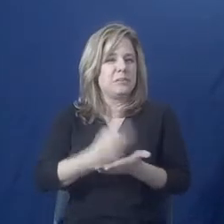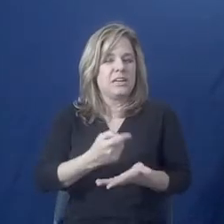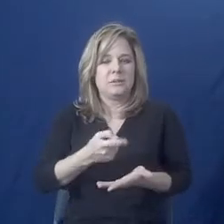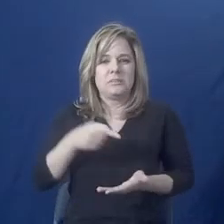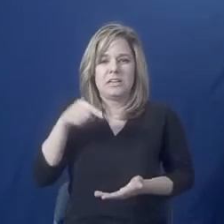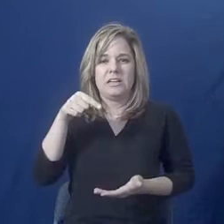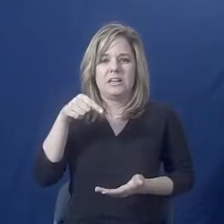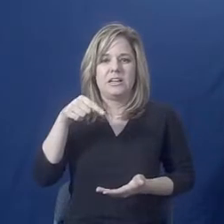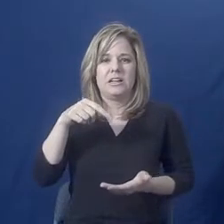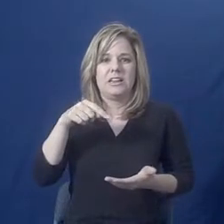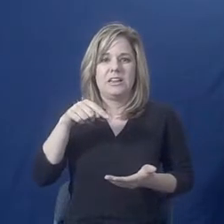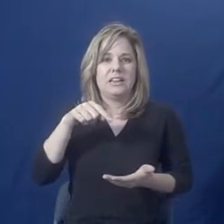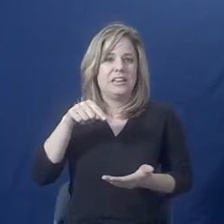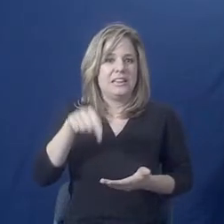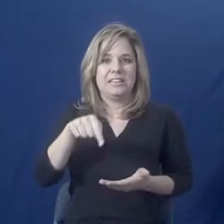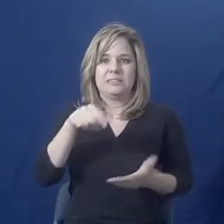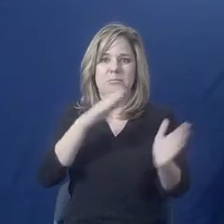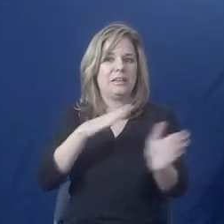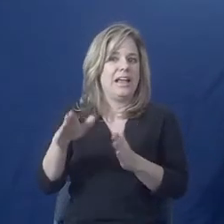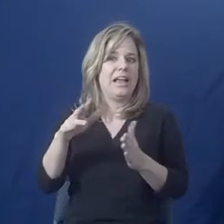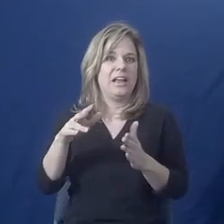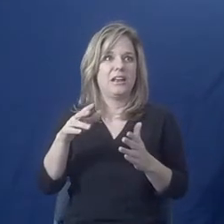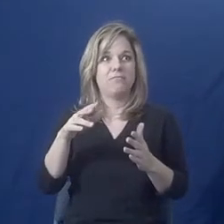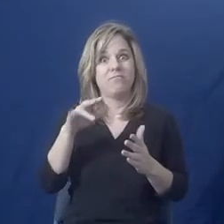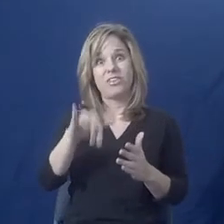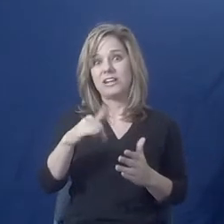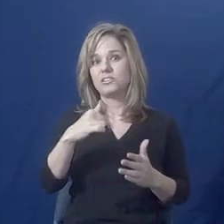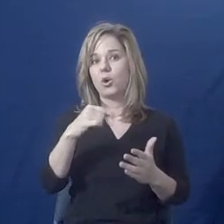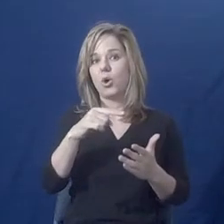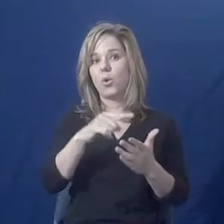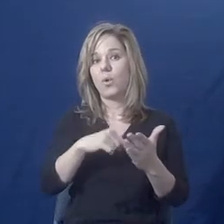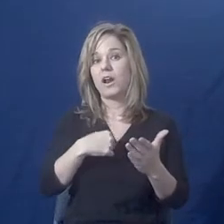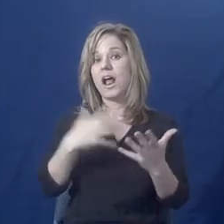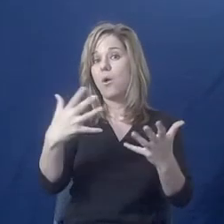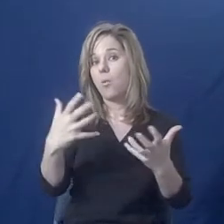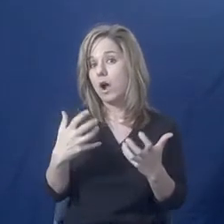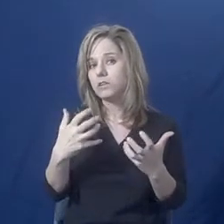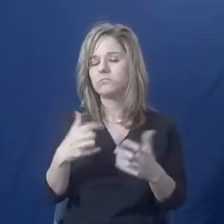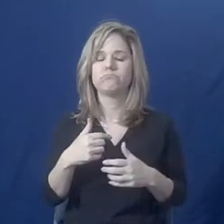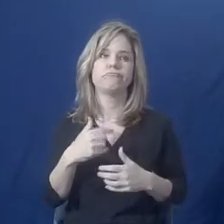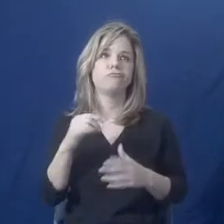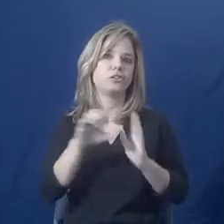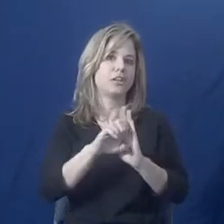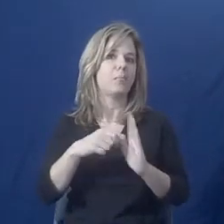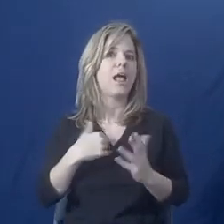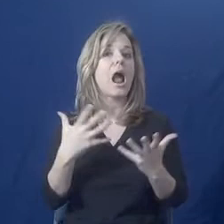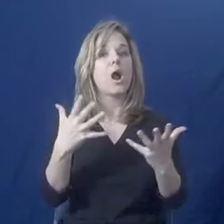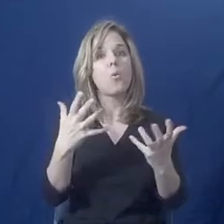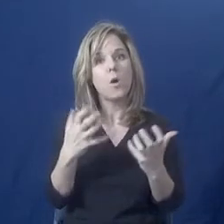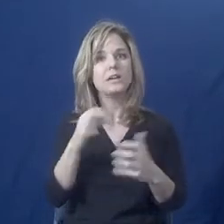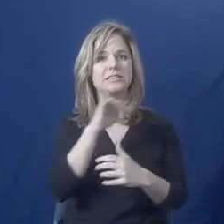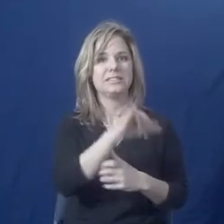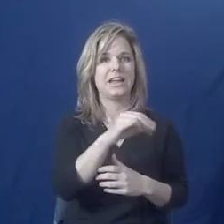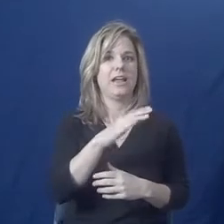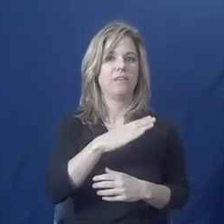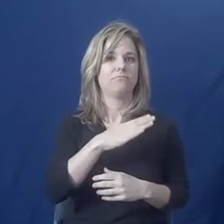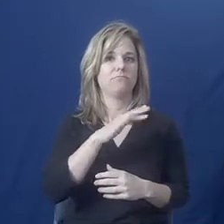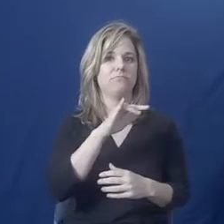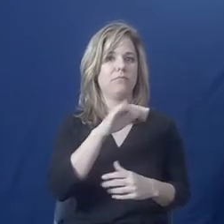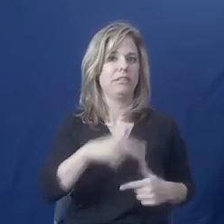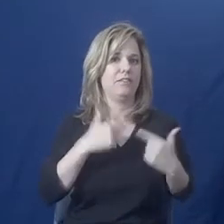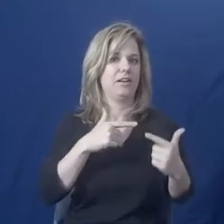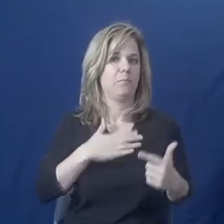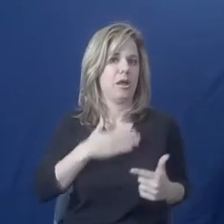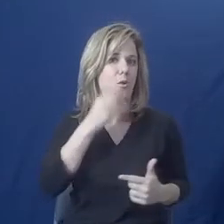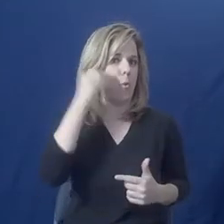I want to do. I want to stay in my home. Well, that may be something I want,